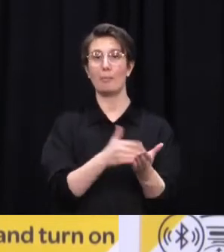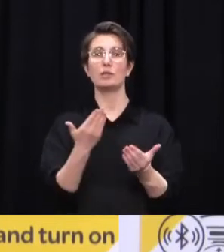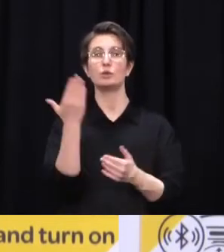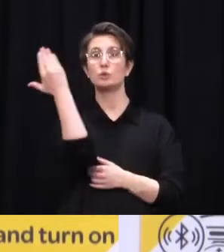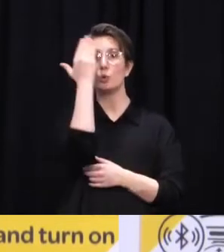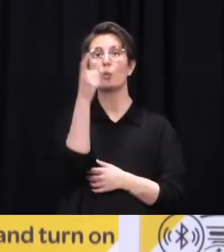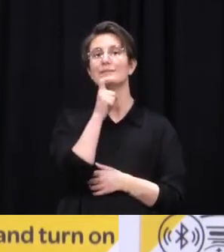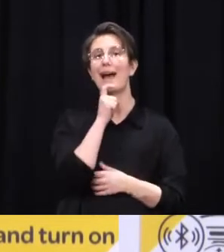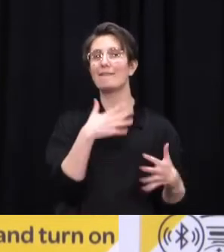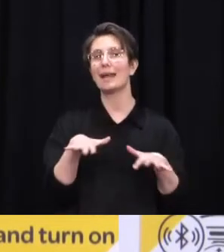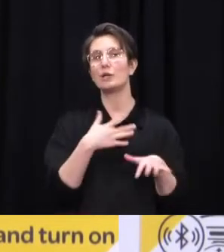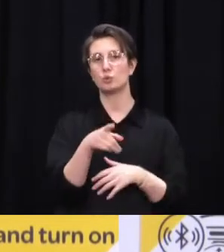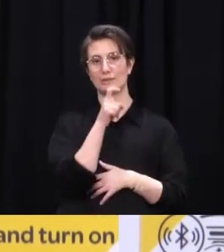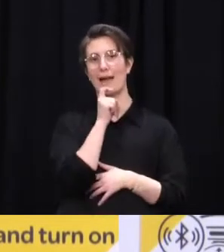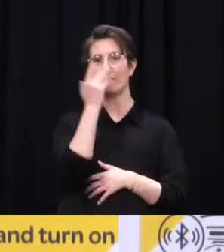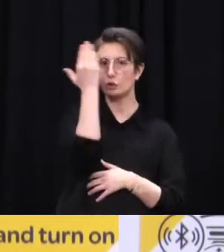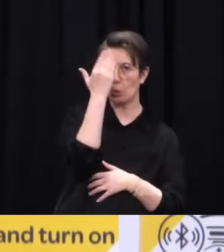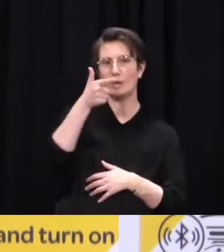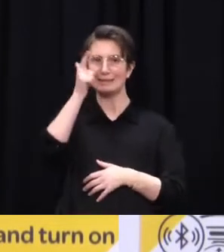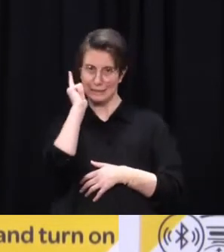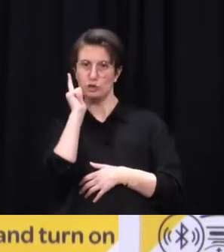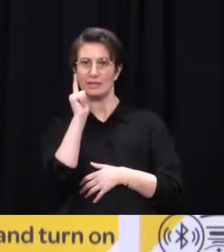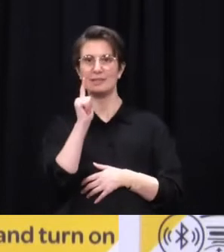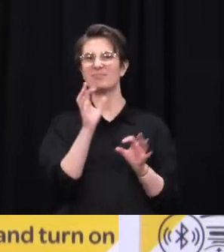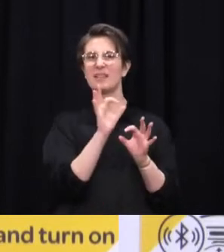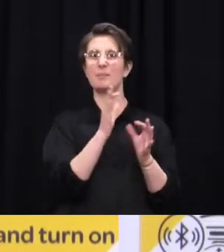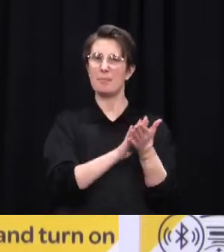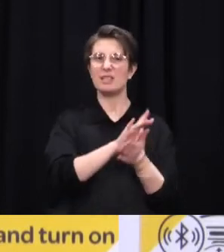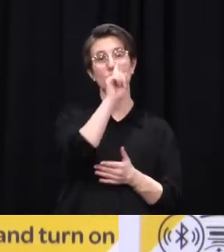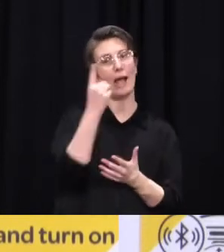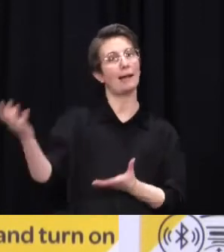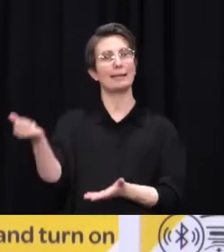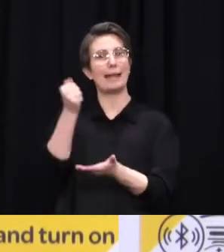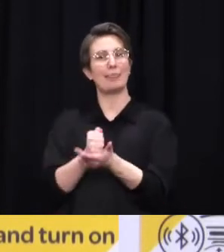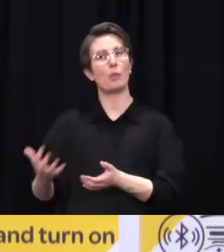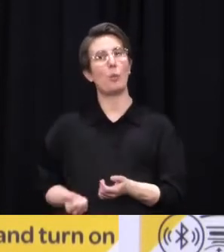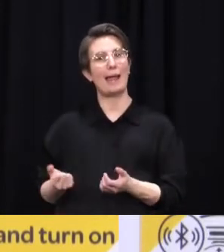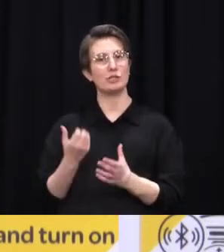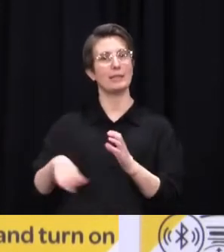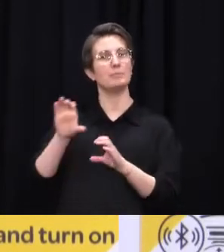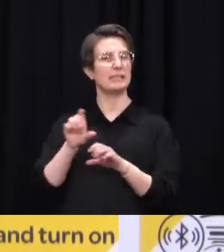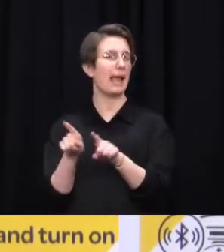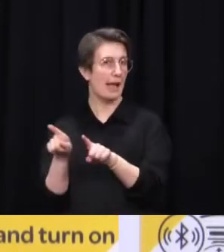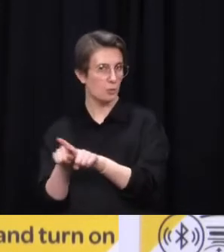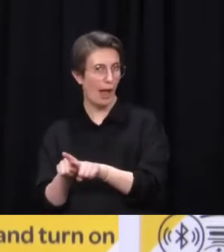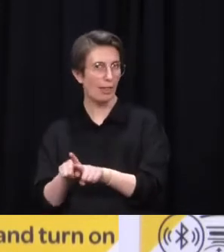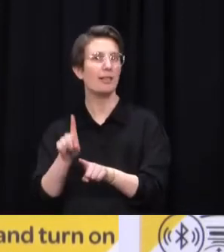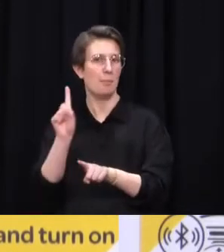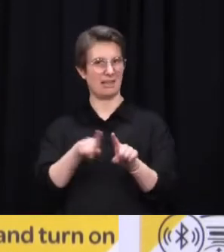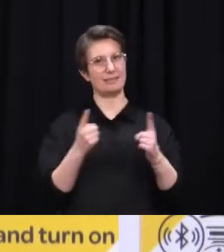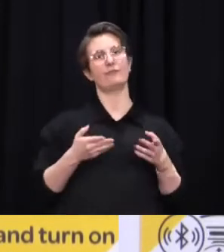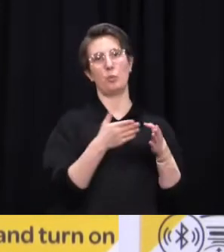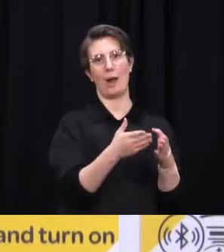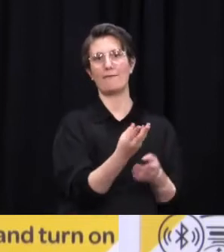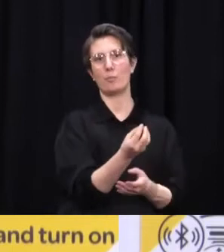of Education. I know people are also keen to know what is happening with schooling and what preparations are underway in the event that some of our young